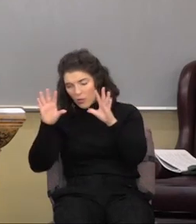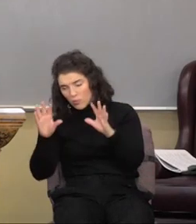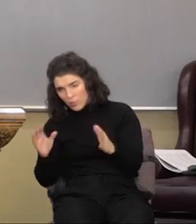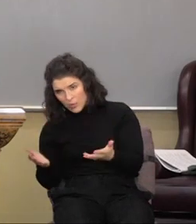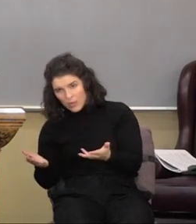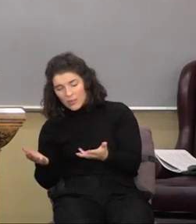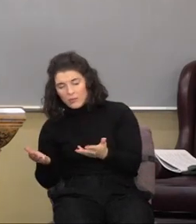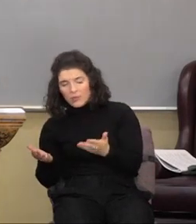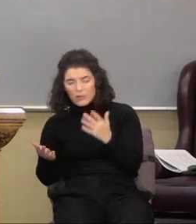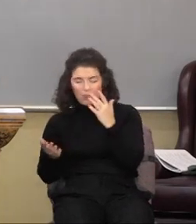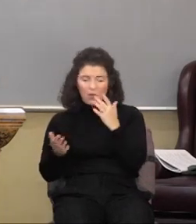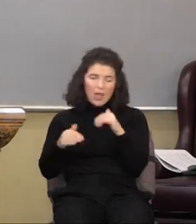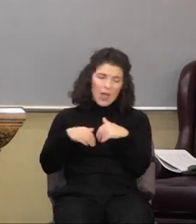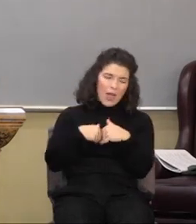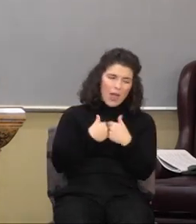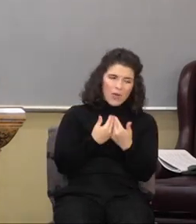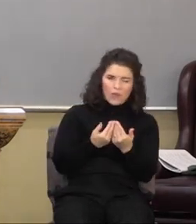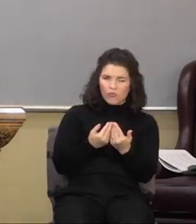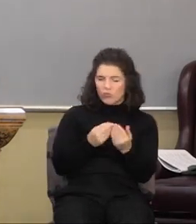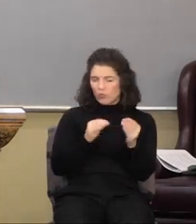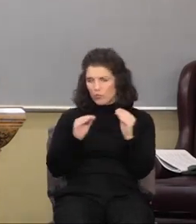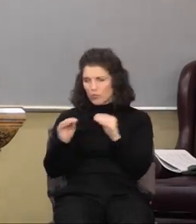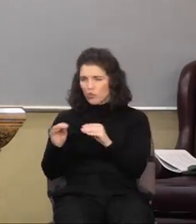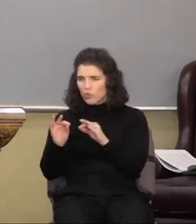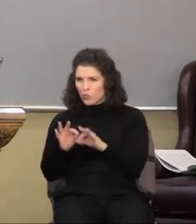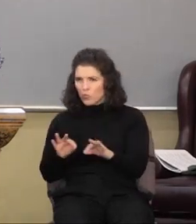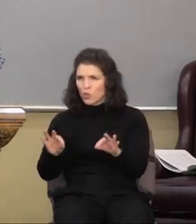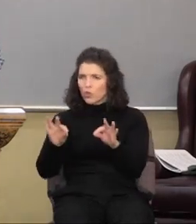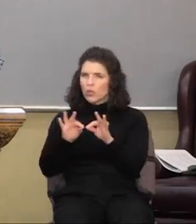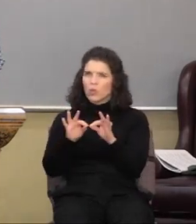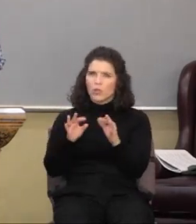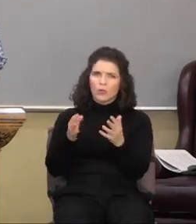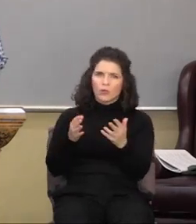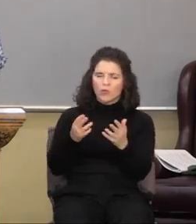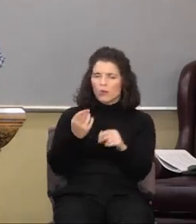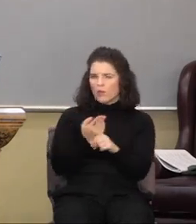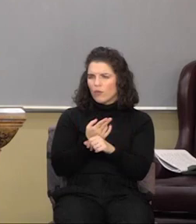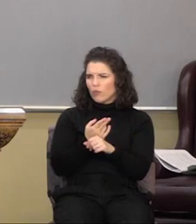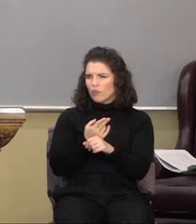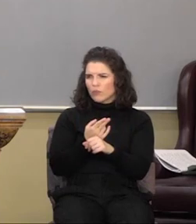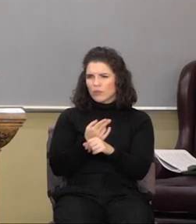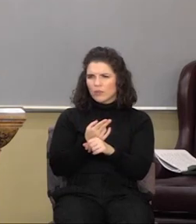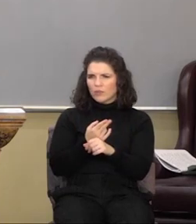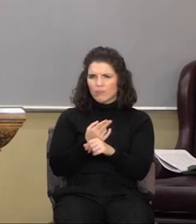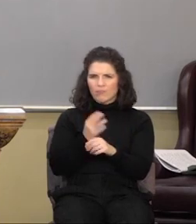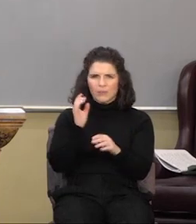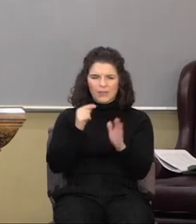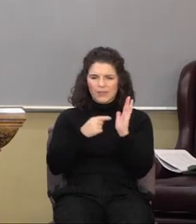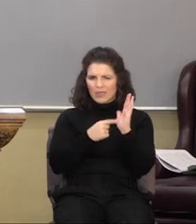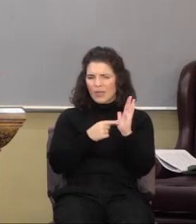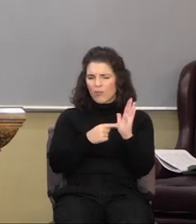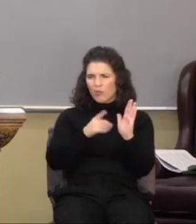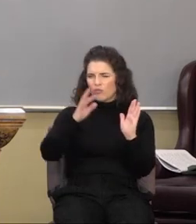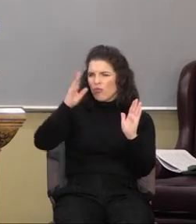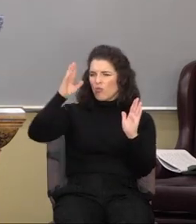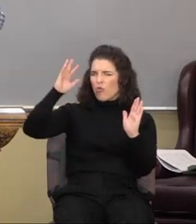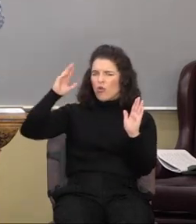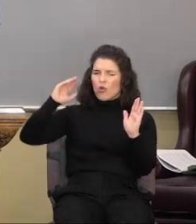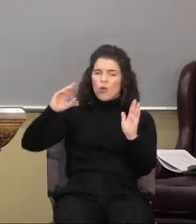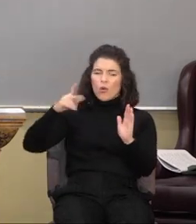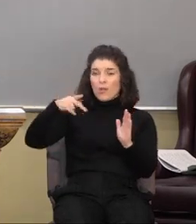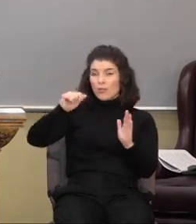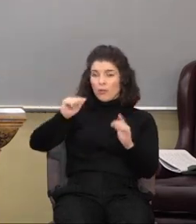You know, how do you put worth? I used this illustration so long ago. When we lived in Pennsylvania, you could buy an acre